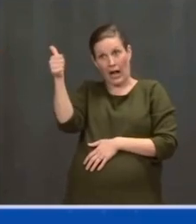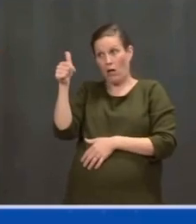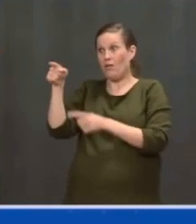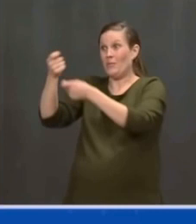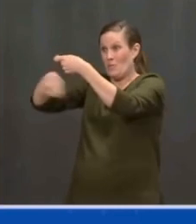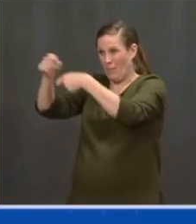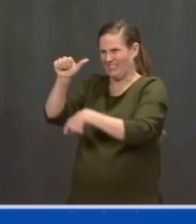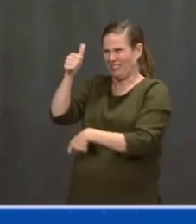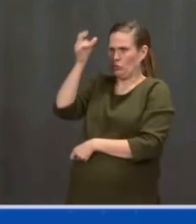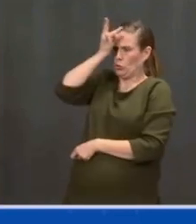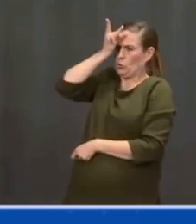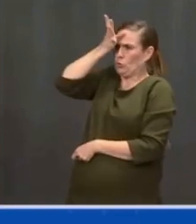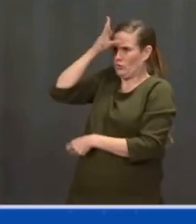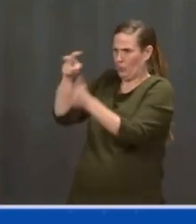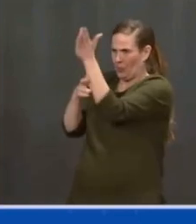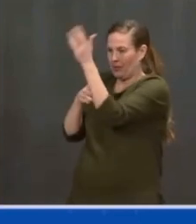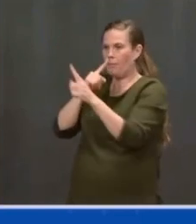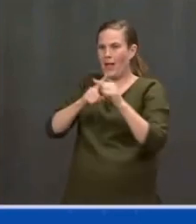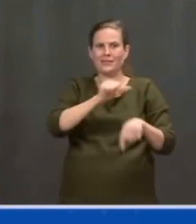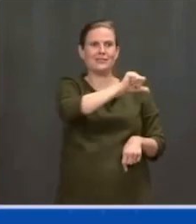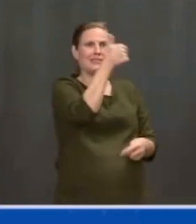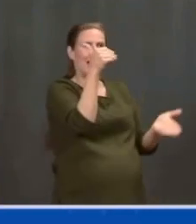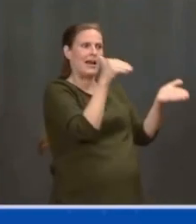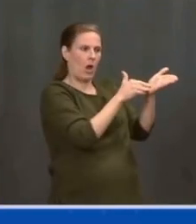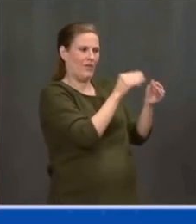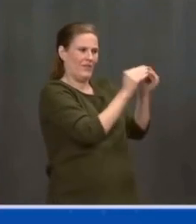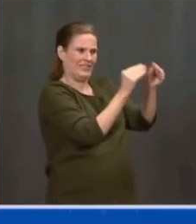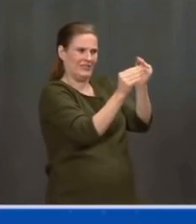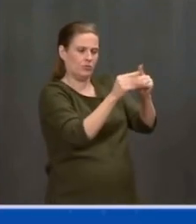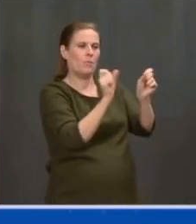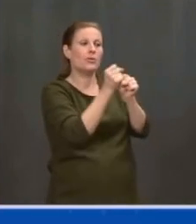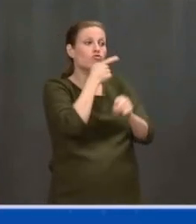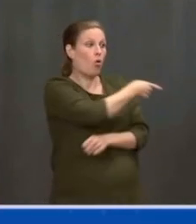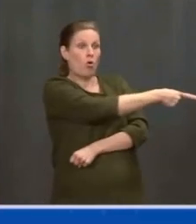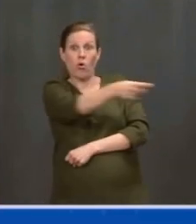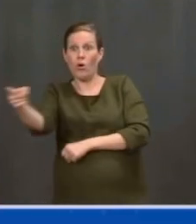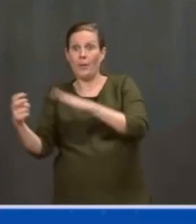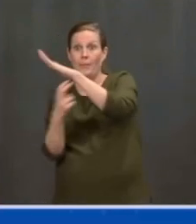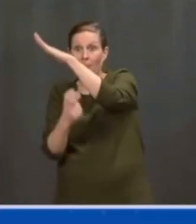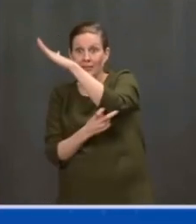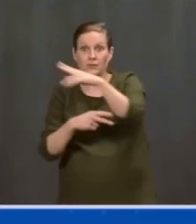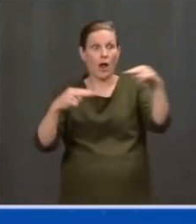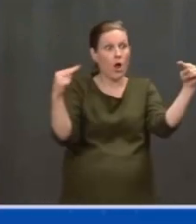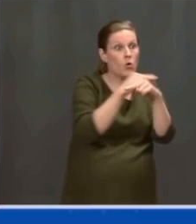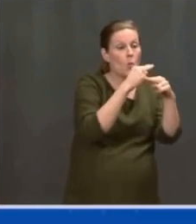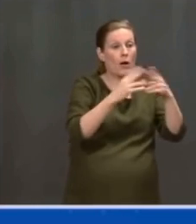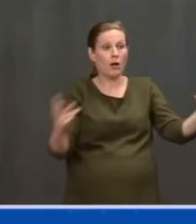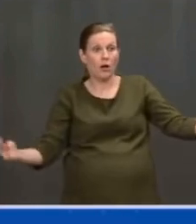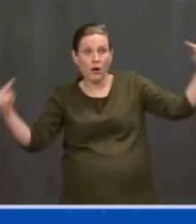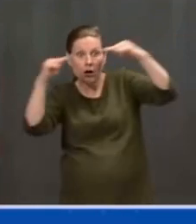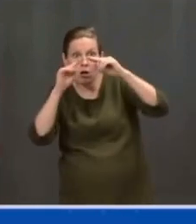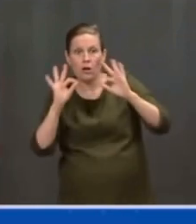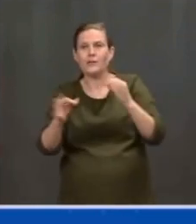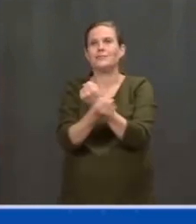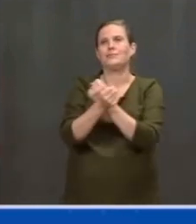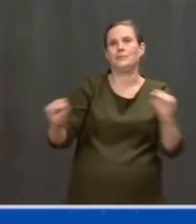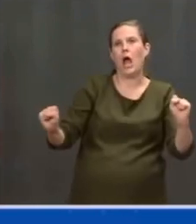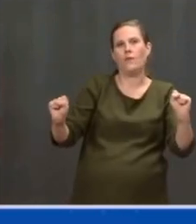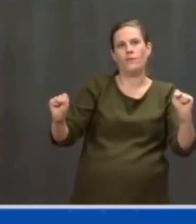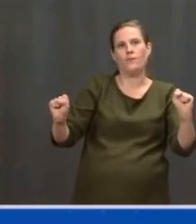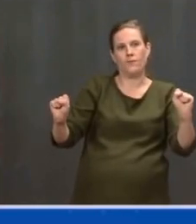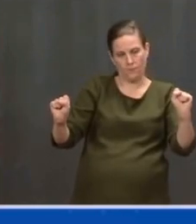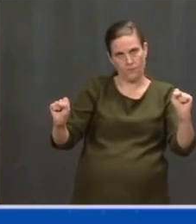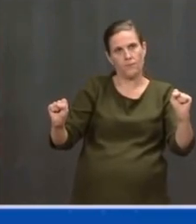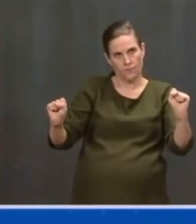keep people safe, and connect our cities, towns, and tribes across the country. The American Jobs Plan will build